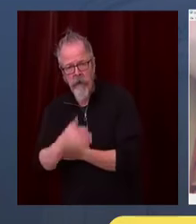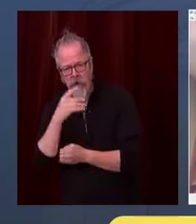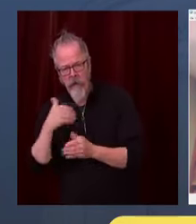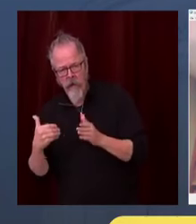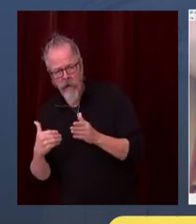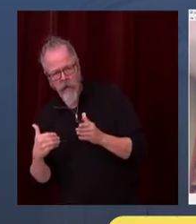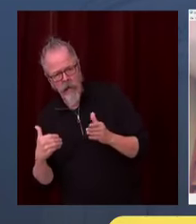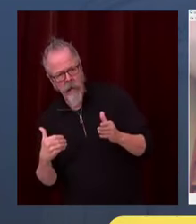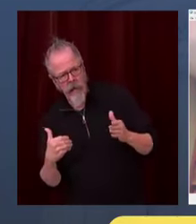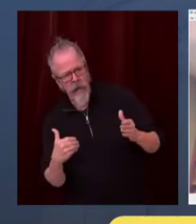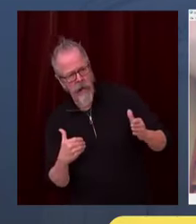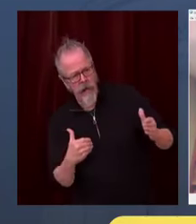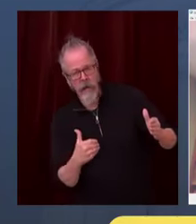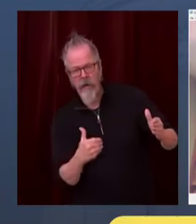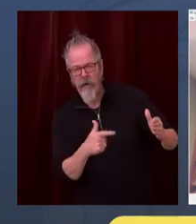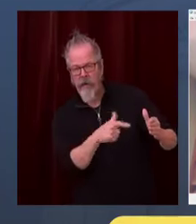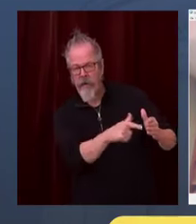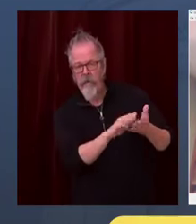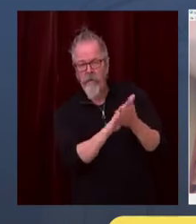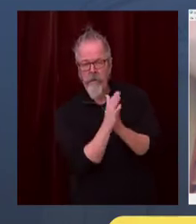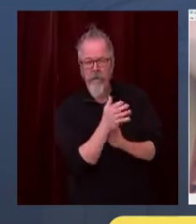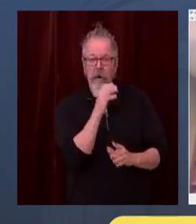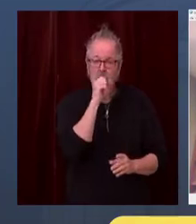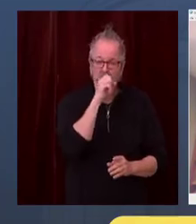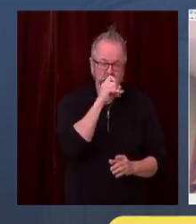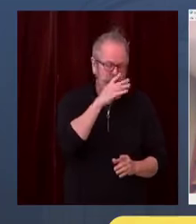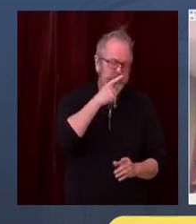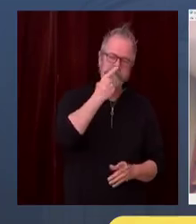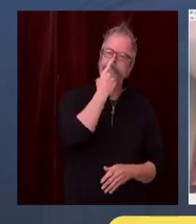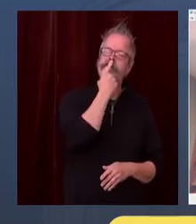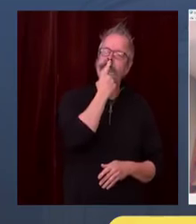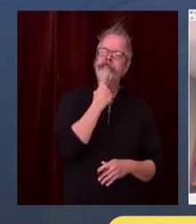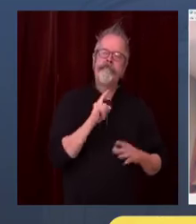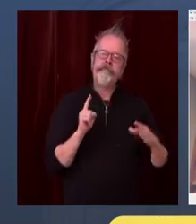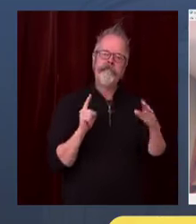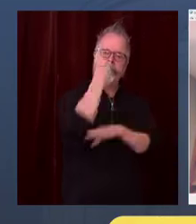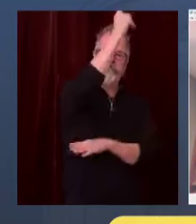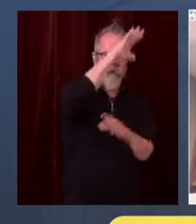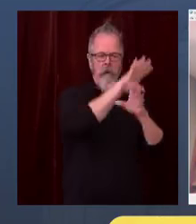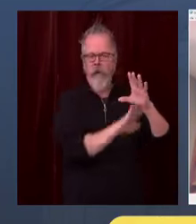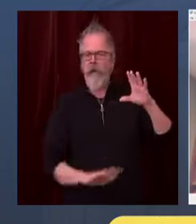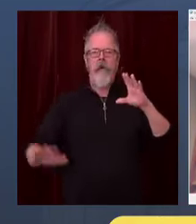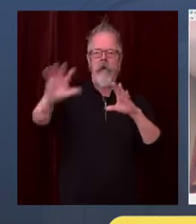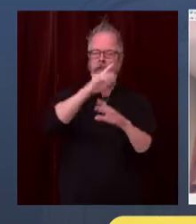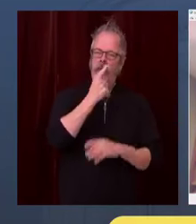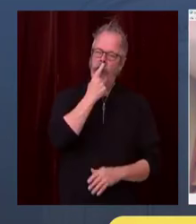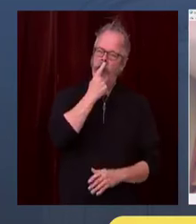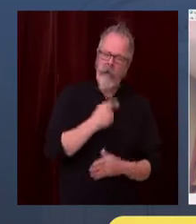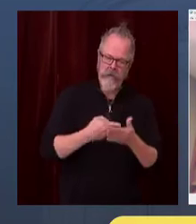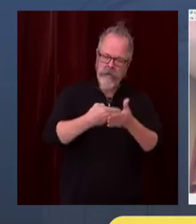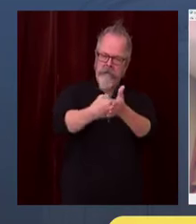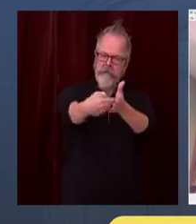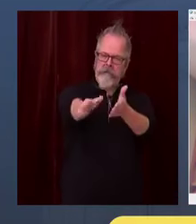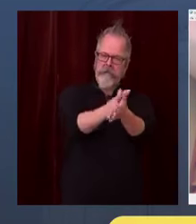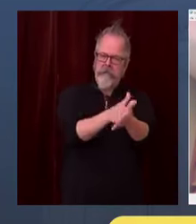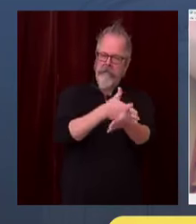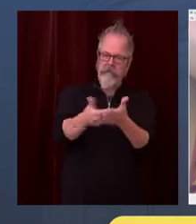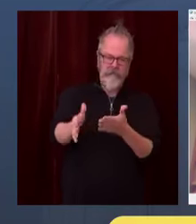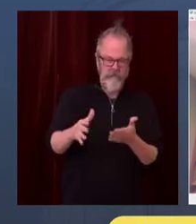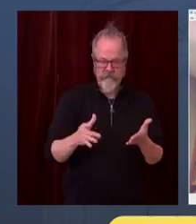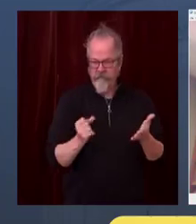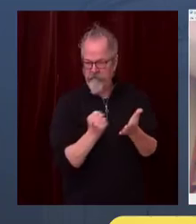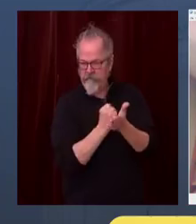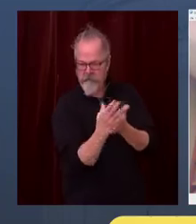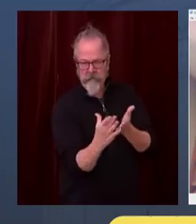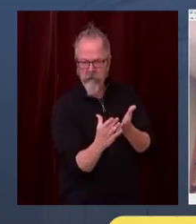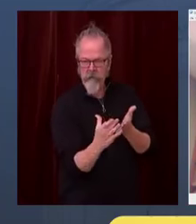initially thought it was spread primarily through large droplets that only traveled a few feet in the air and rapidly fell to the ground. We